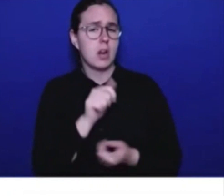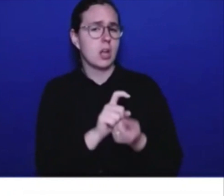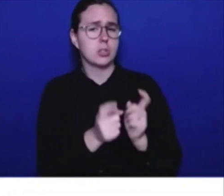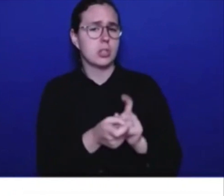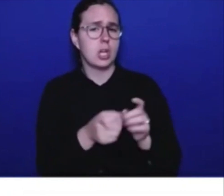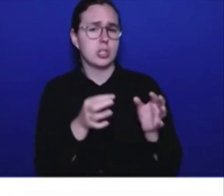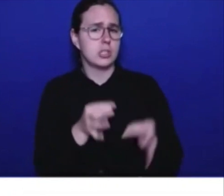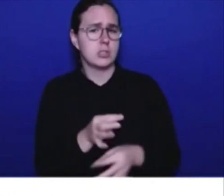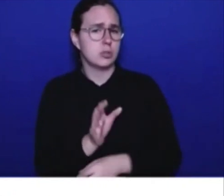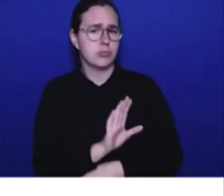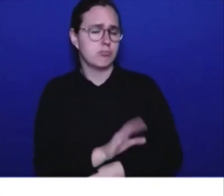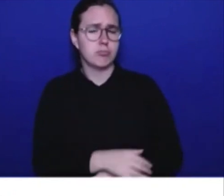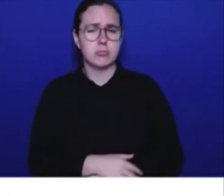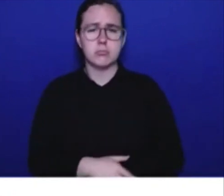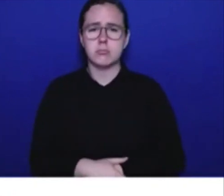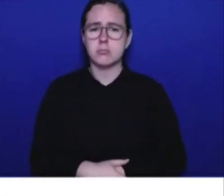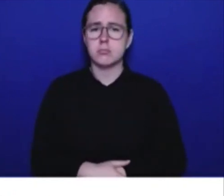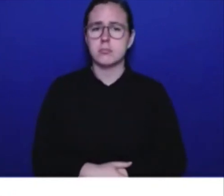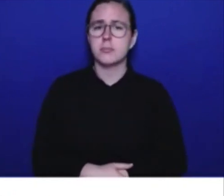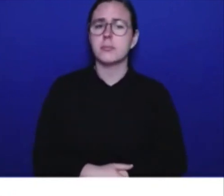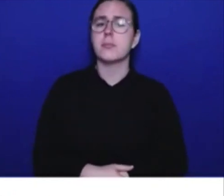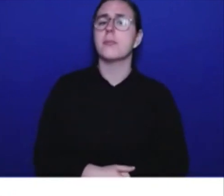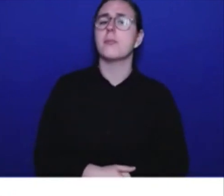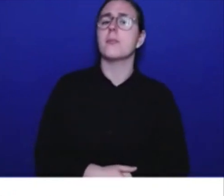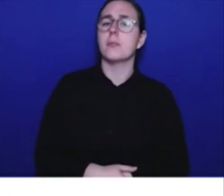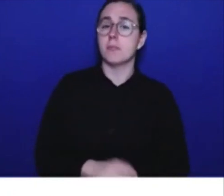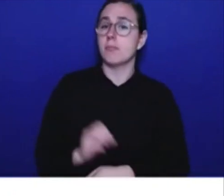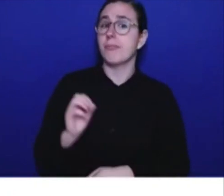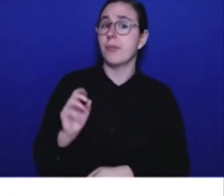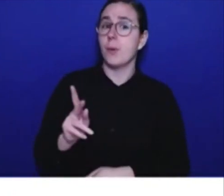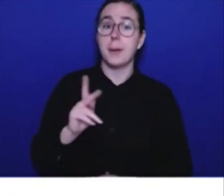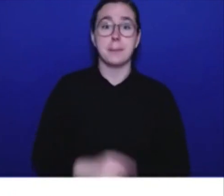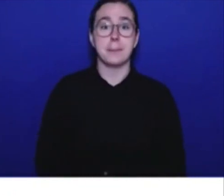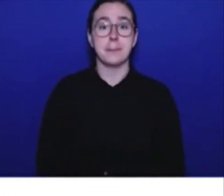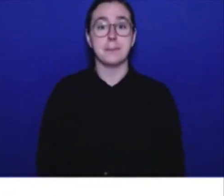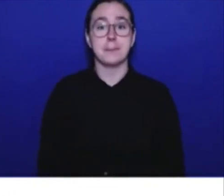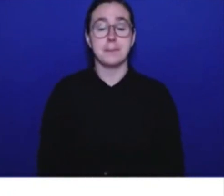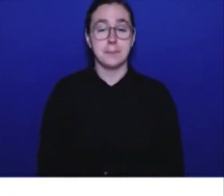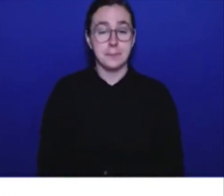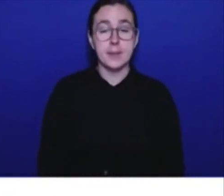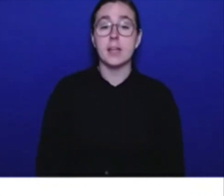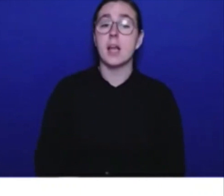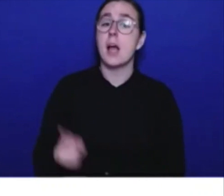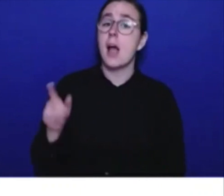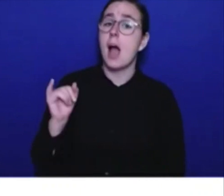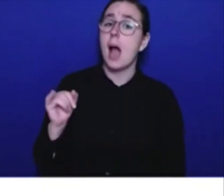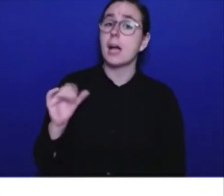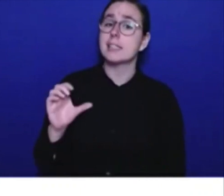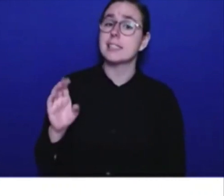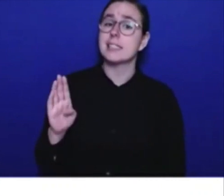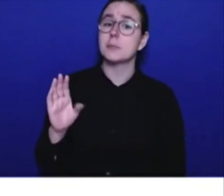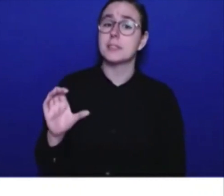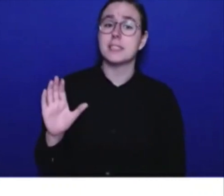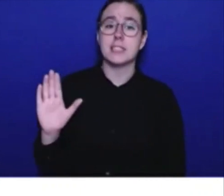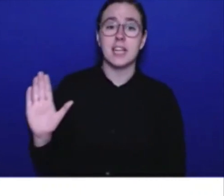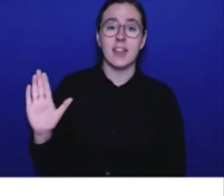Okay. And any update on where ICBC headquarters is moving from North Vancouver?